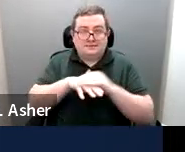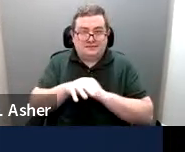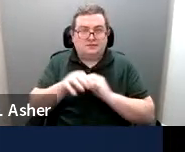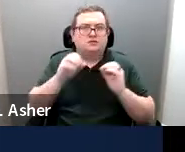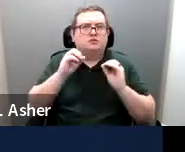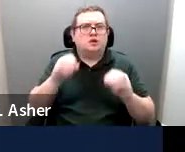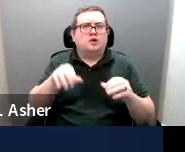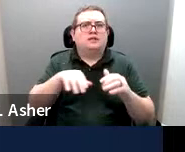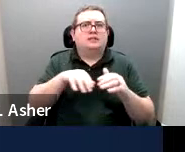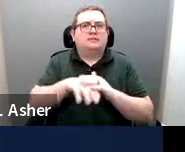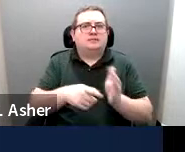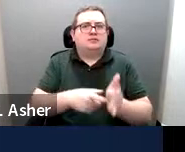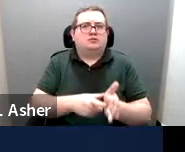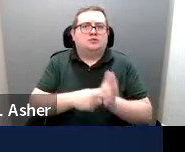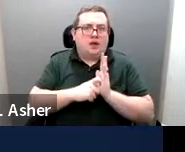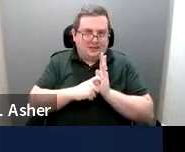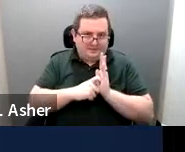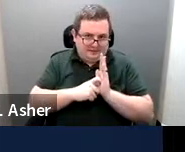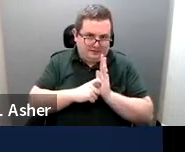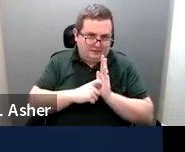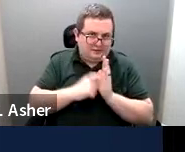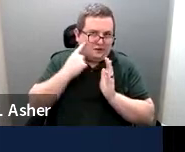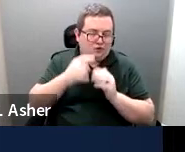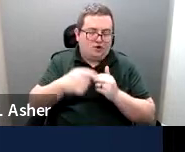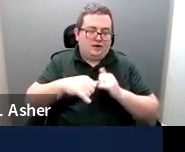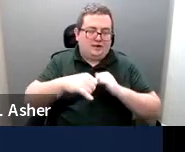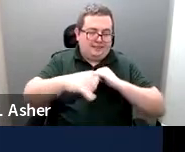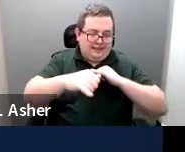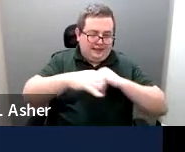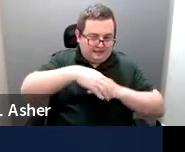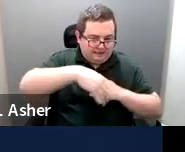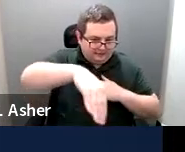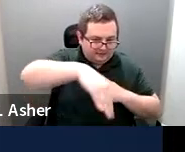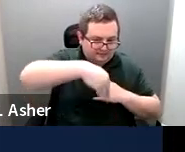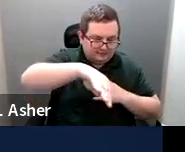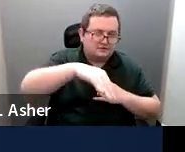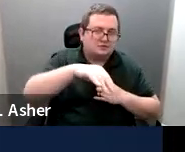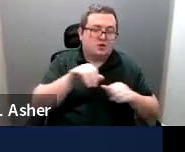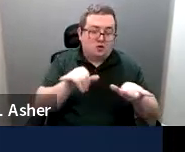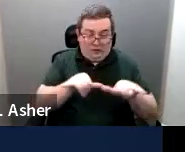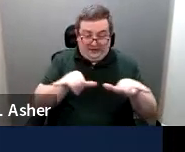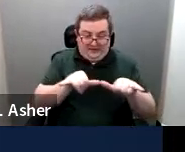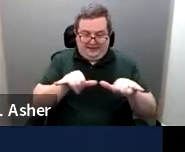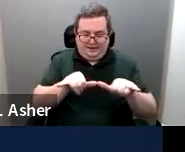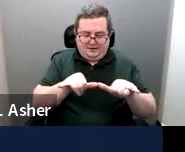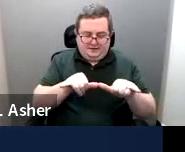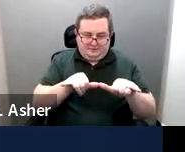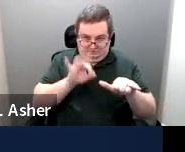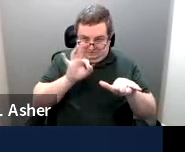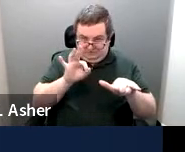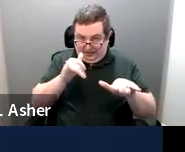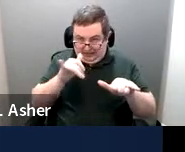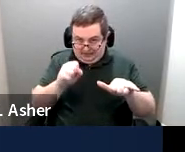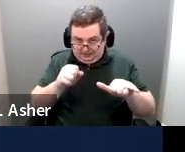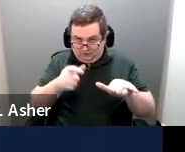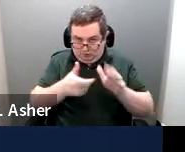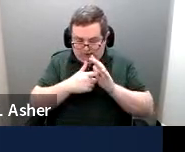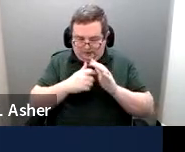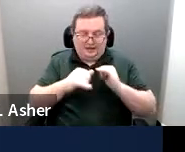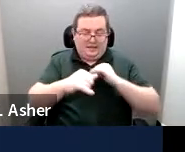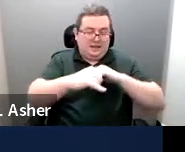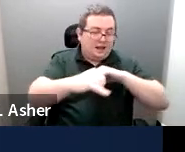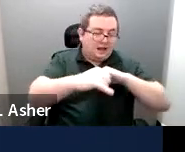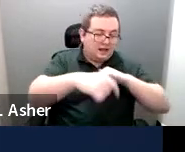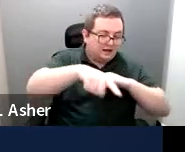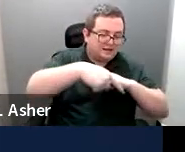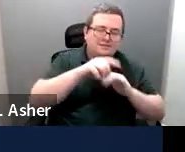there's no accessibility requirement now in terms of like the length of spaces, but what's going to be important is you